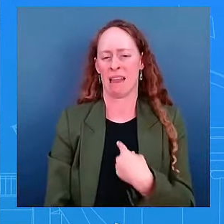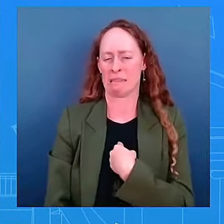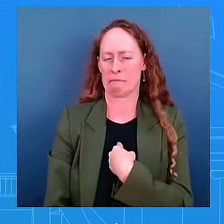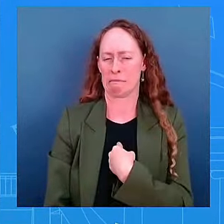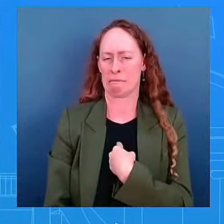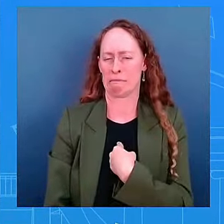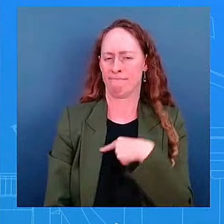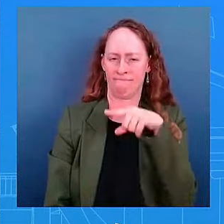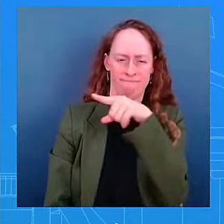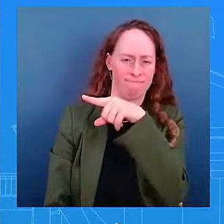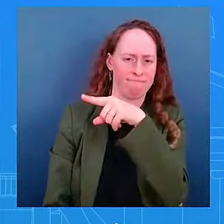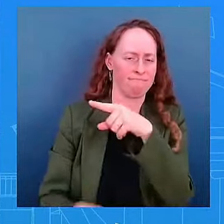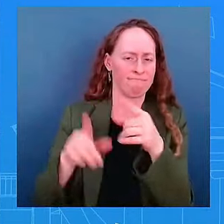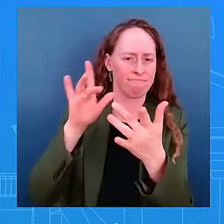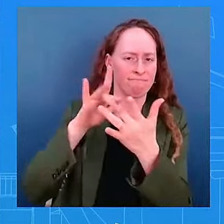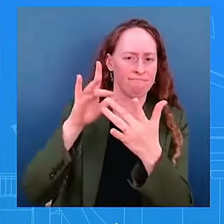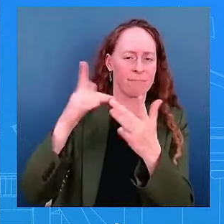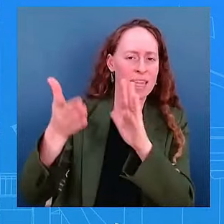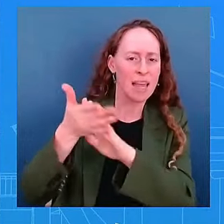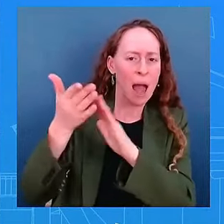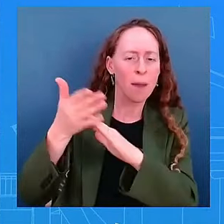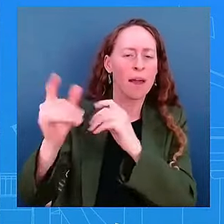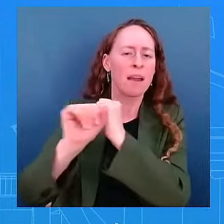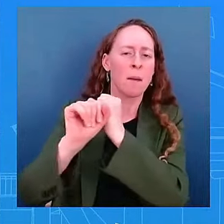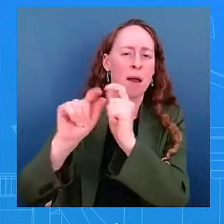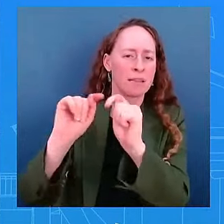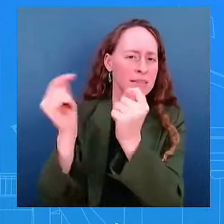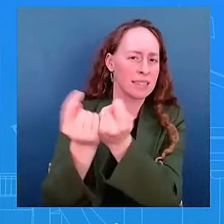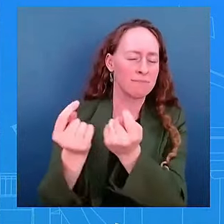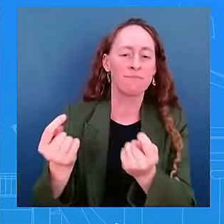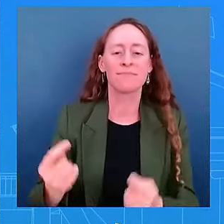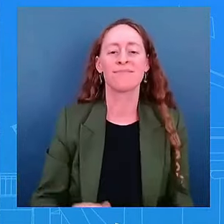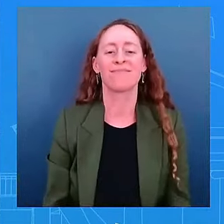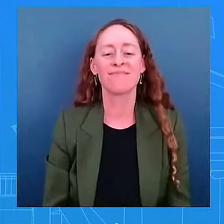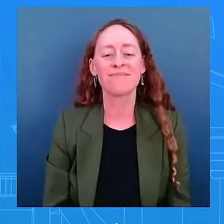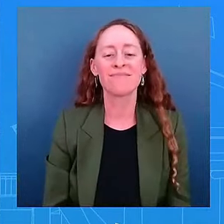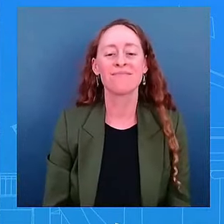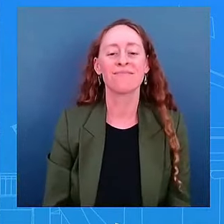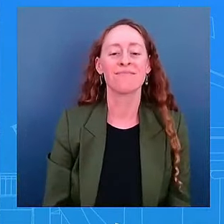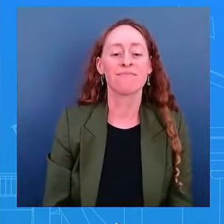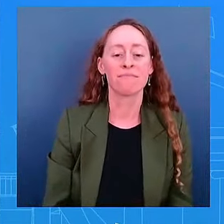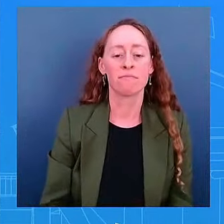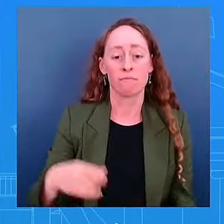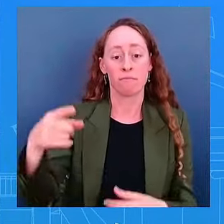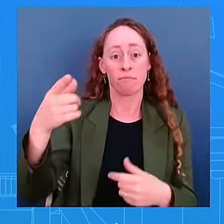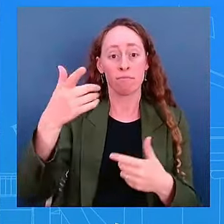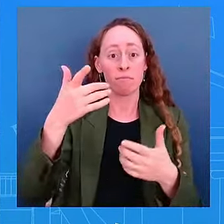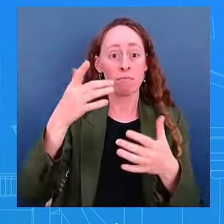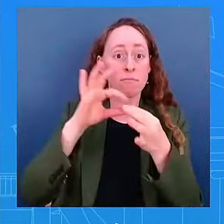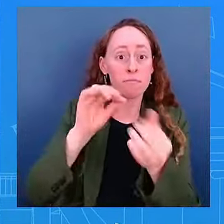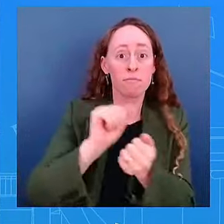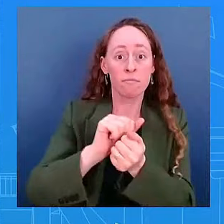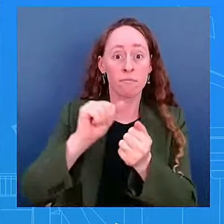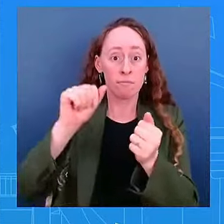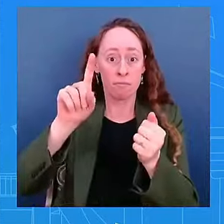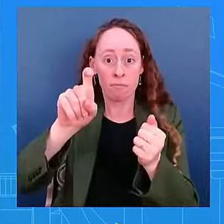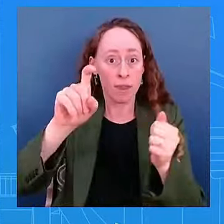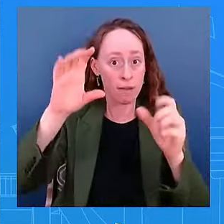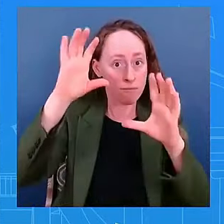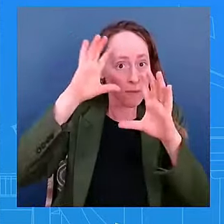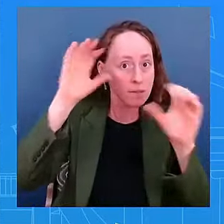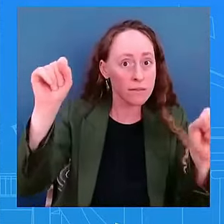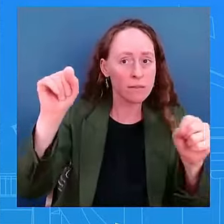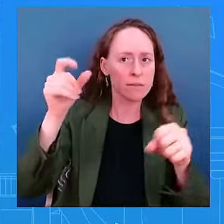can say is I heard the question as giving advice to the vice president in any way, right?